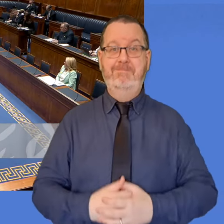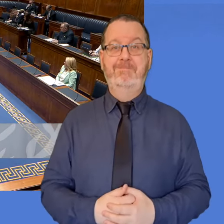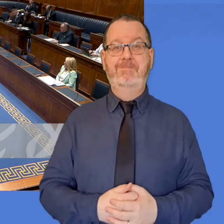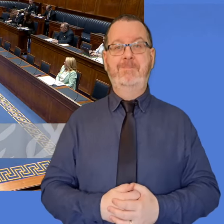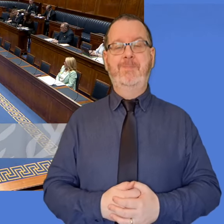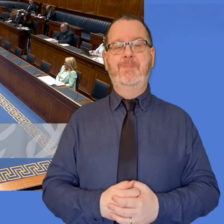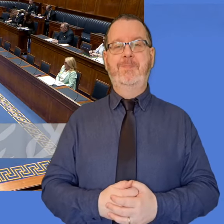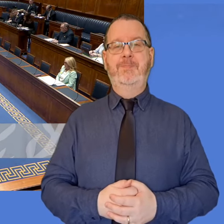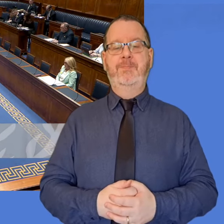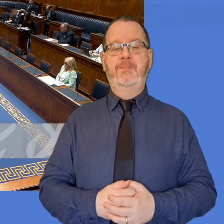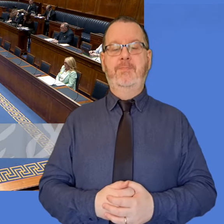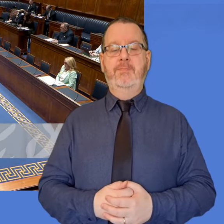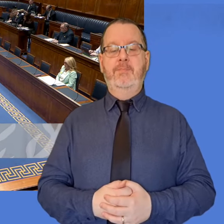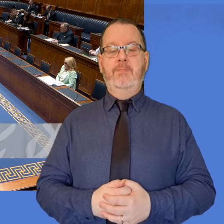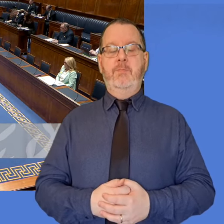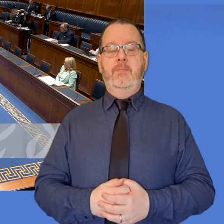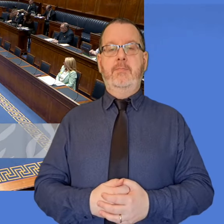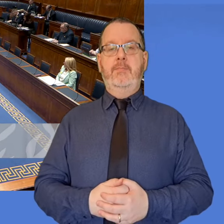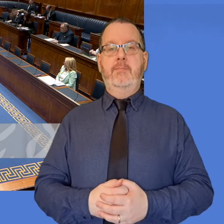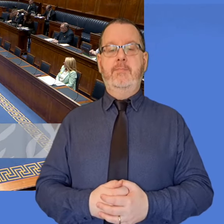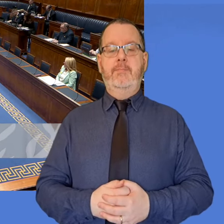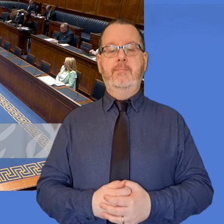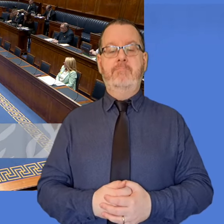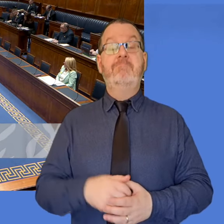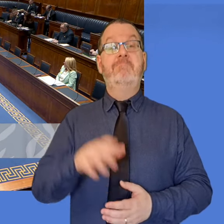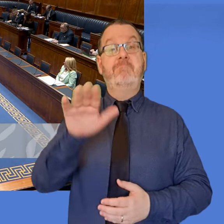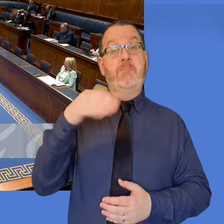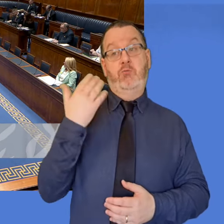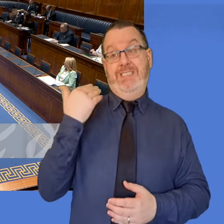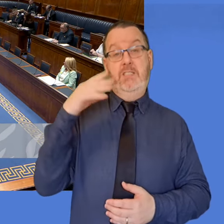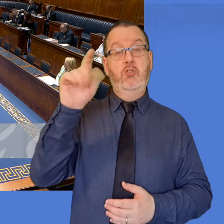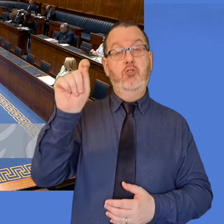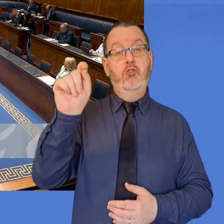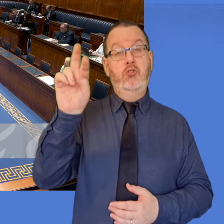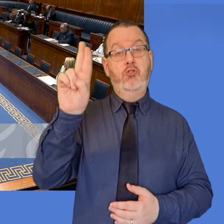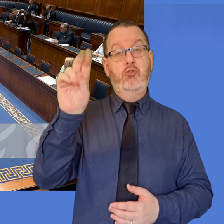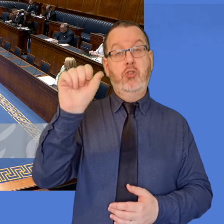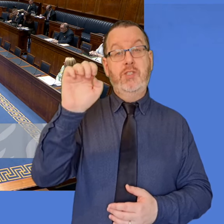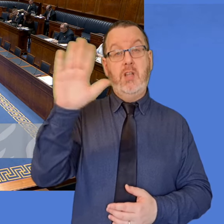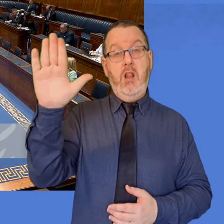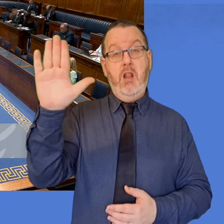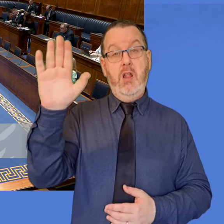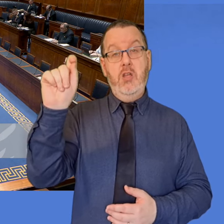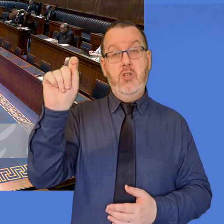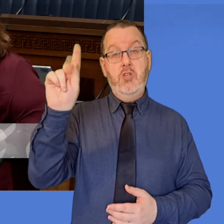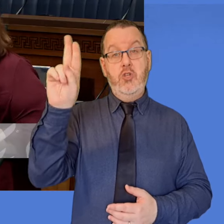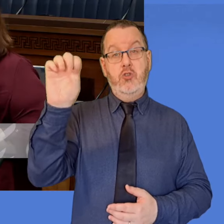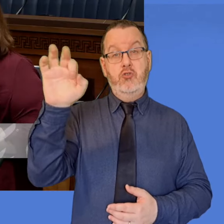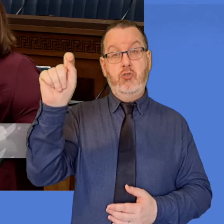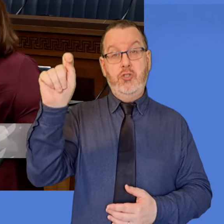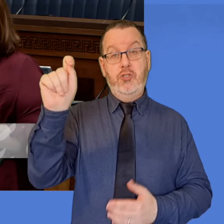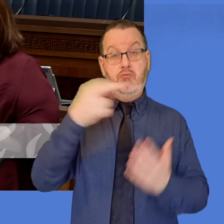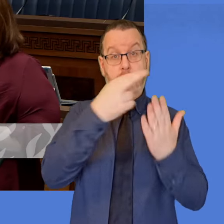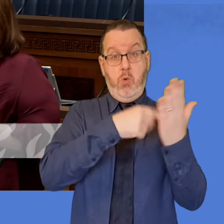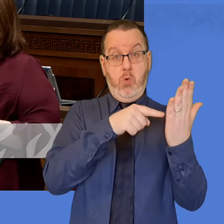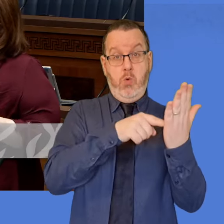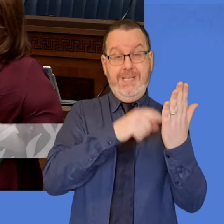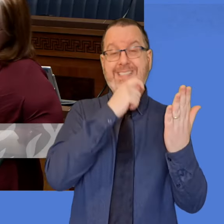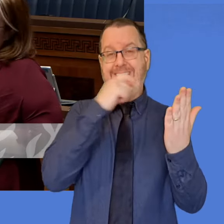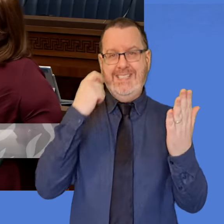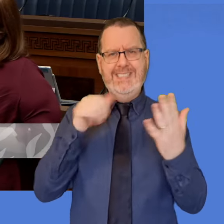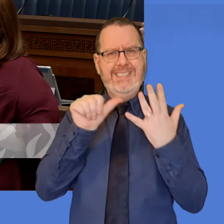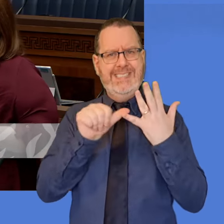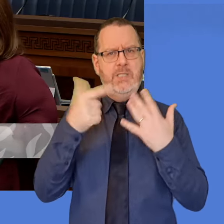The Minister will be aware of a recent Trussell Trust report that states 62% of people on Universal Credit